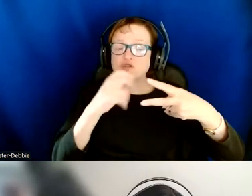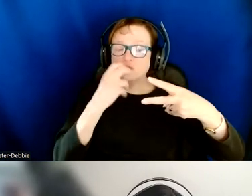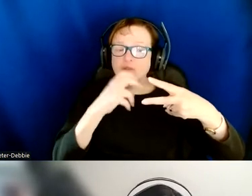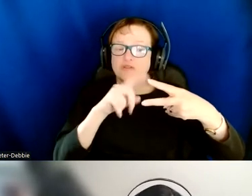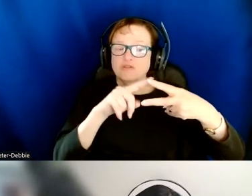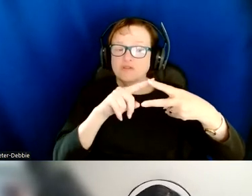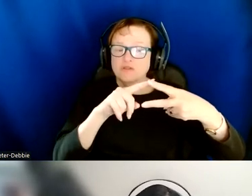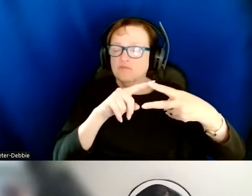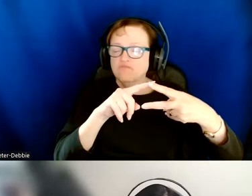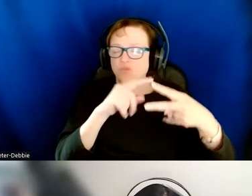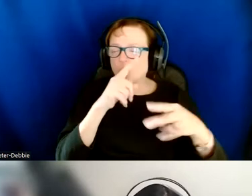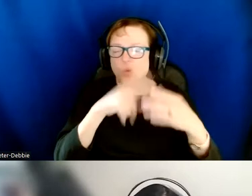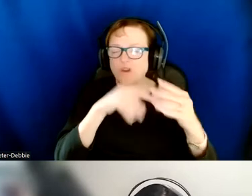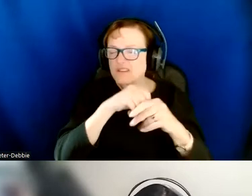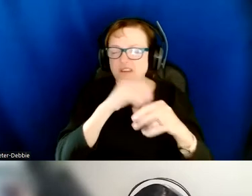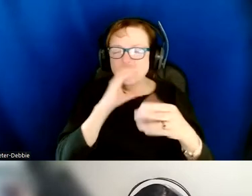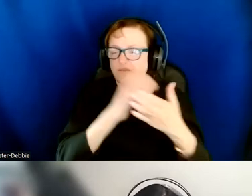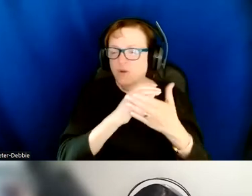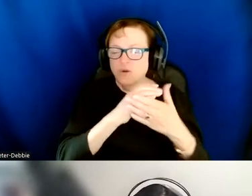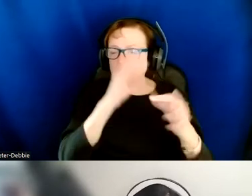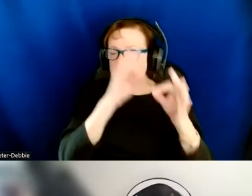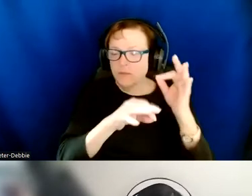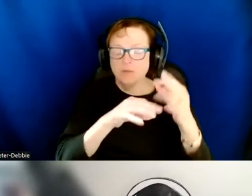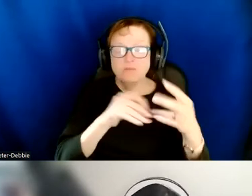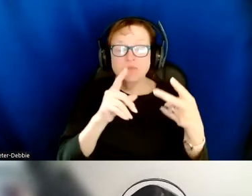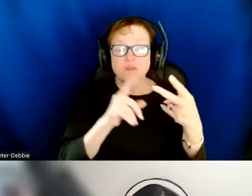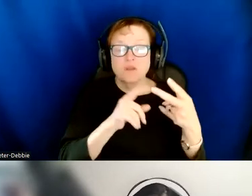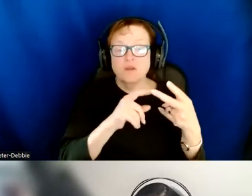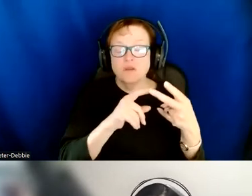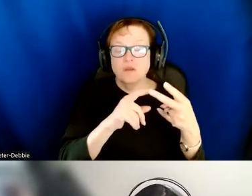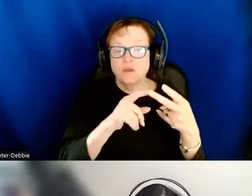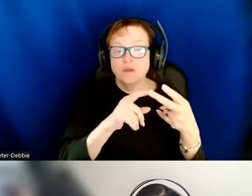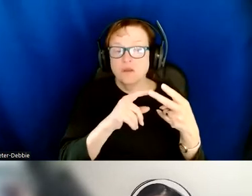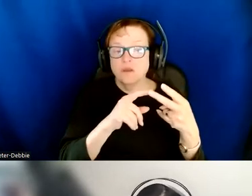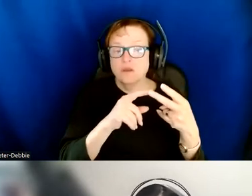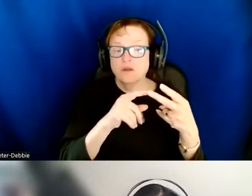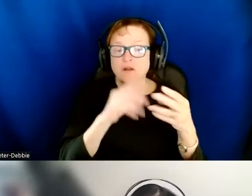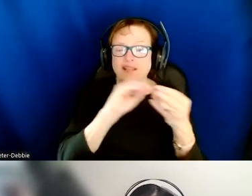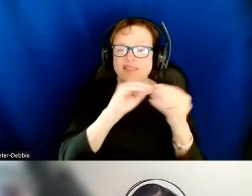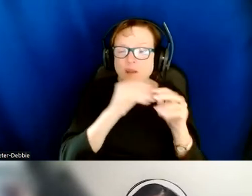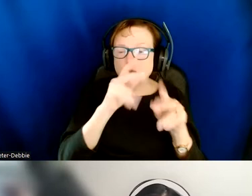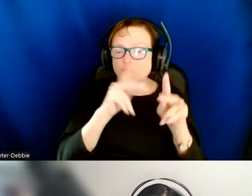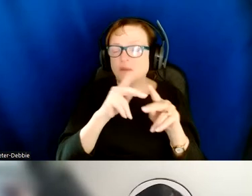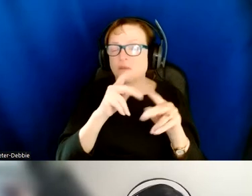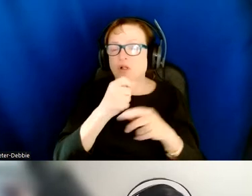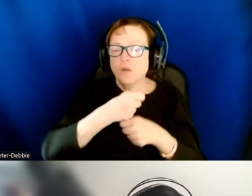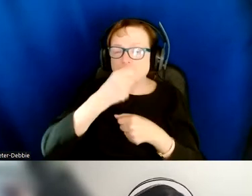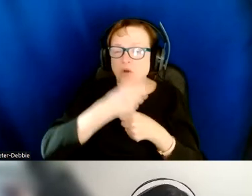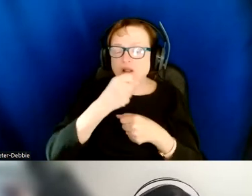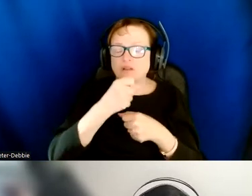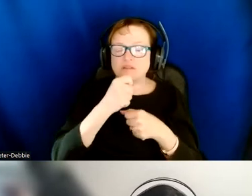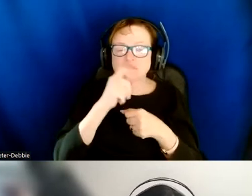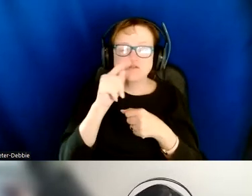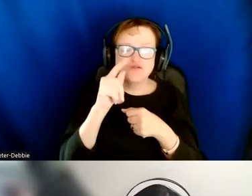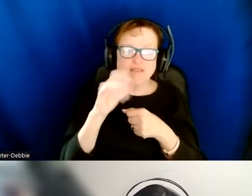uh which is in this example um number of peoples umbrellas traffic lights cars and a bus